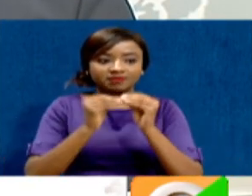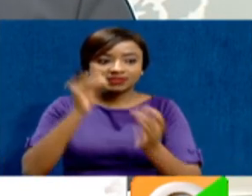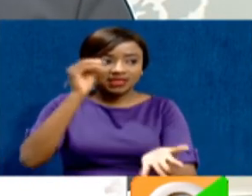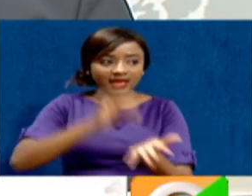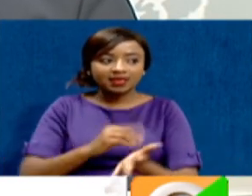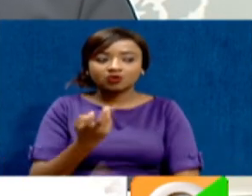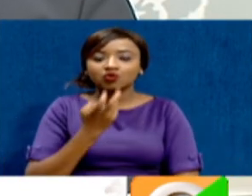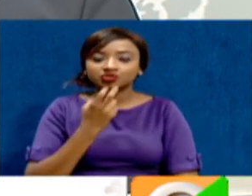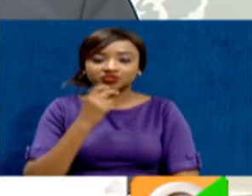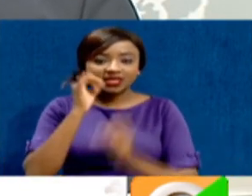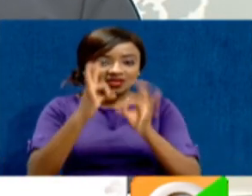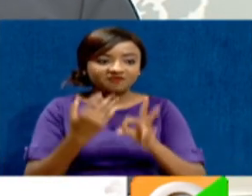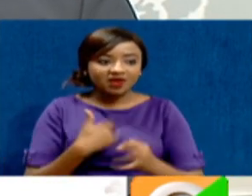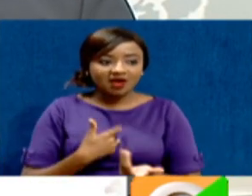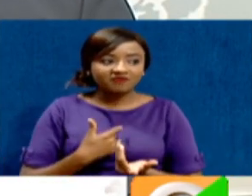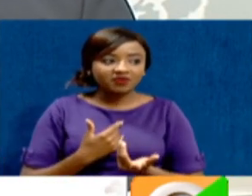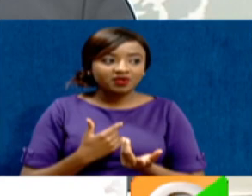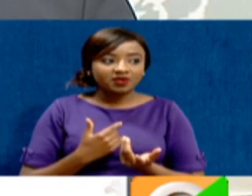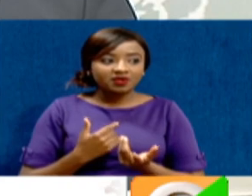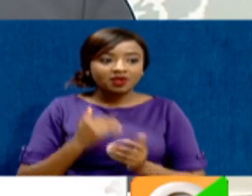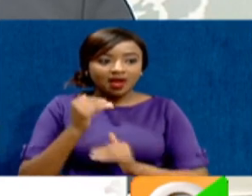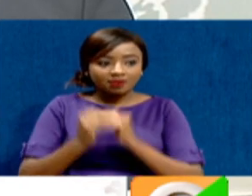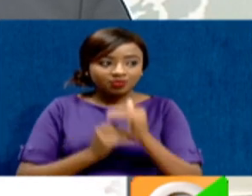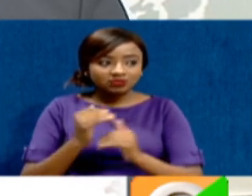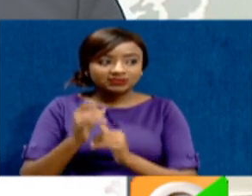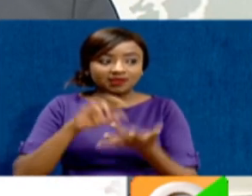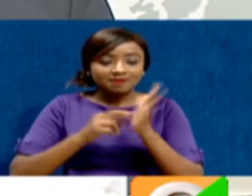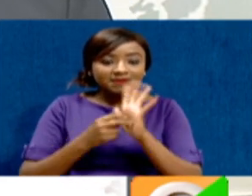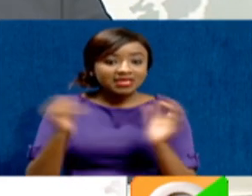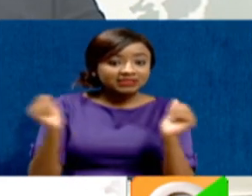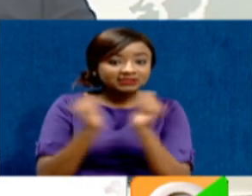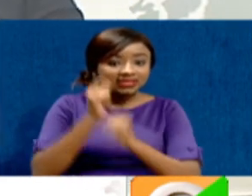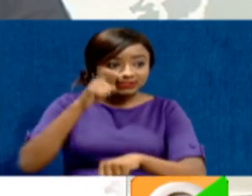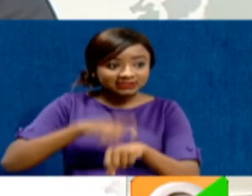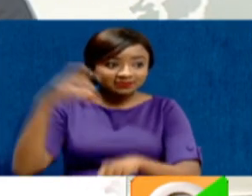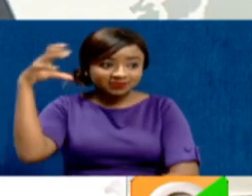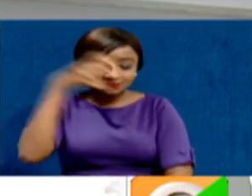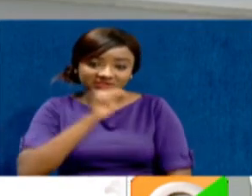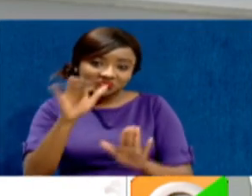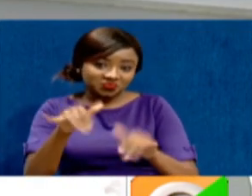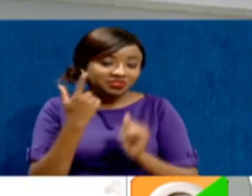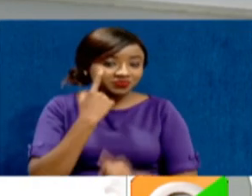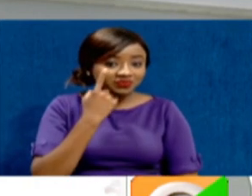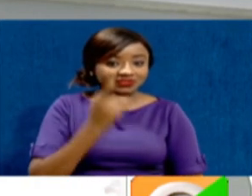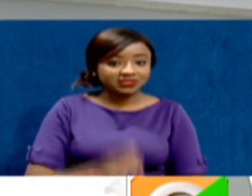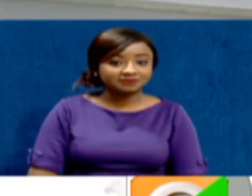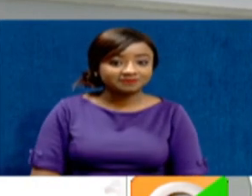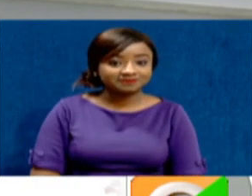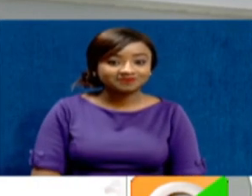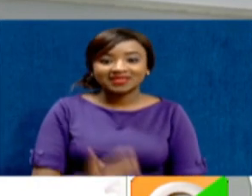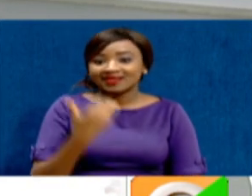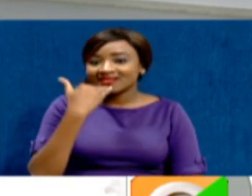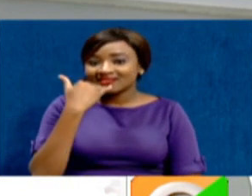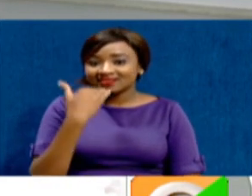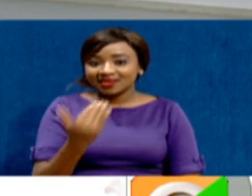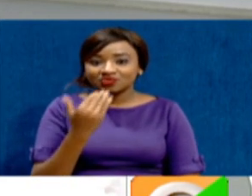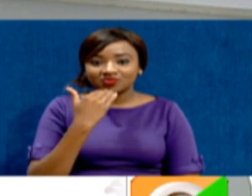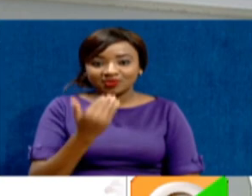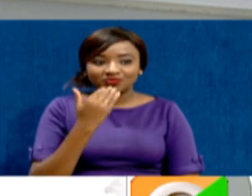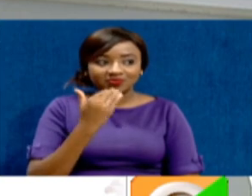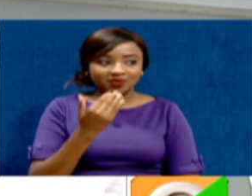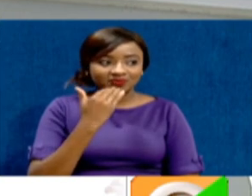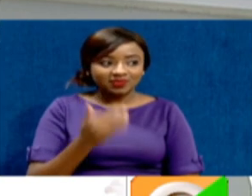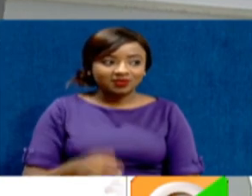a formula for the tenth time. So, will it be tenth time lucky? The ultimate question. We will see. Thank you so much. Thank you.